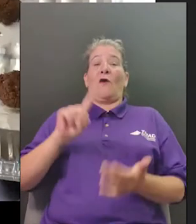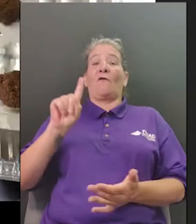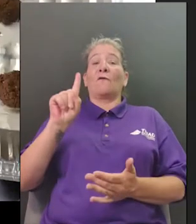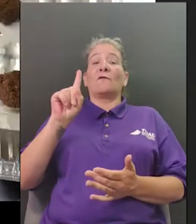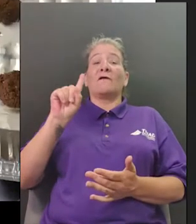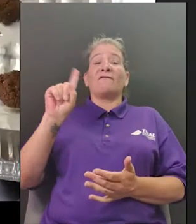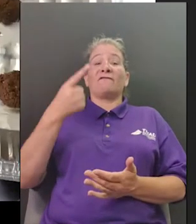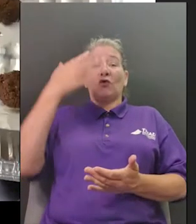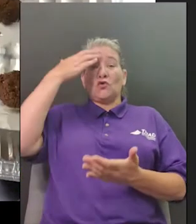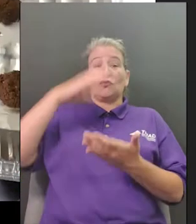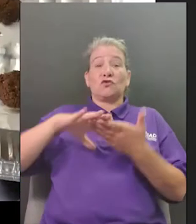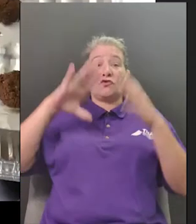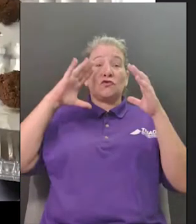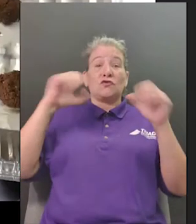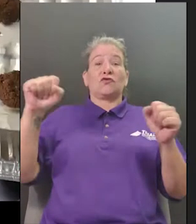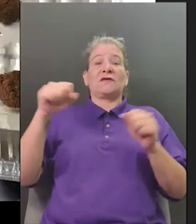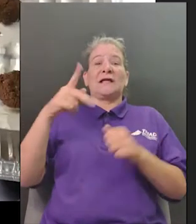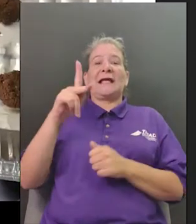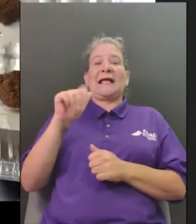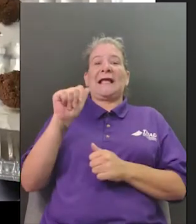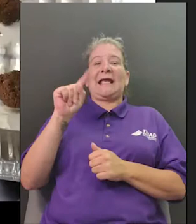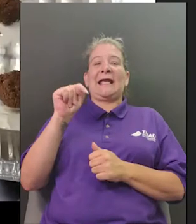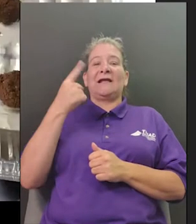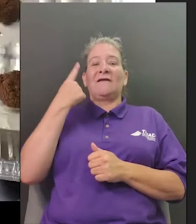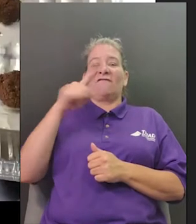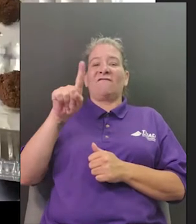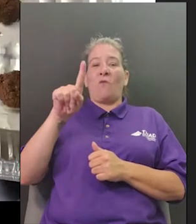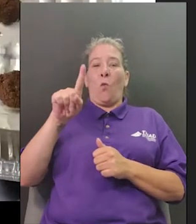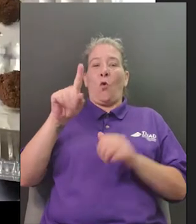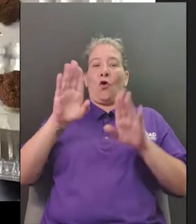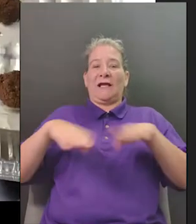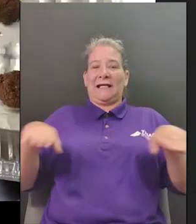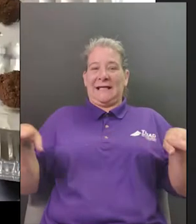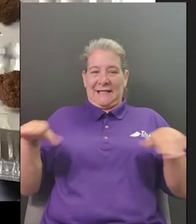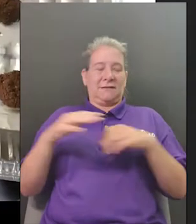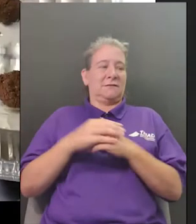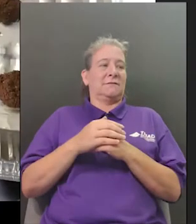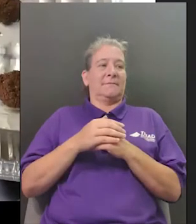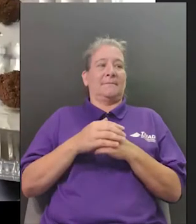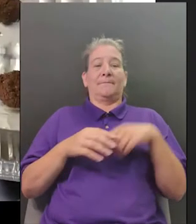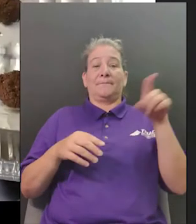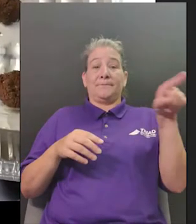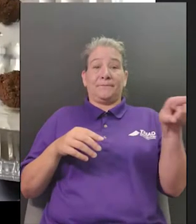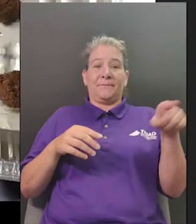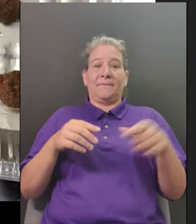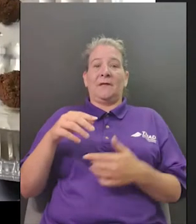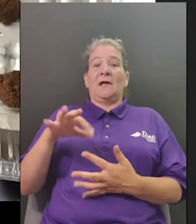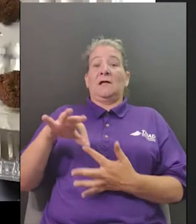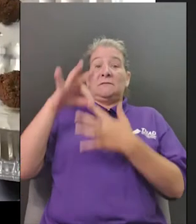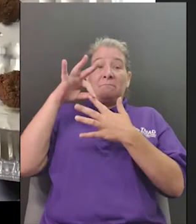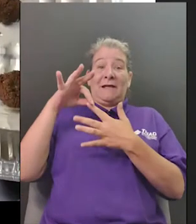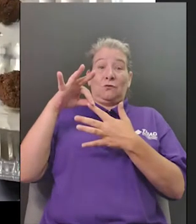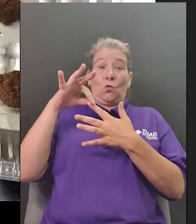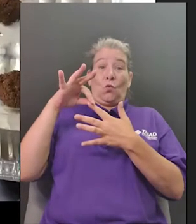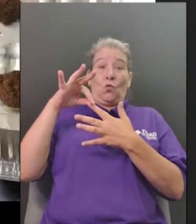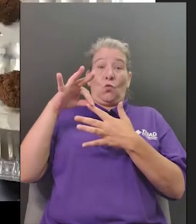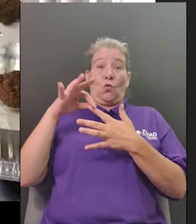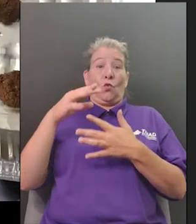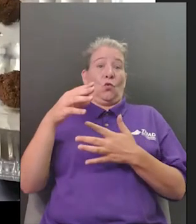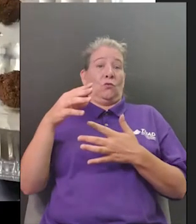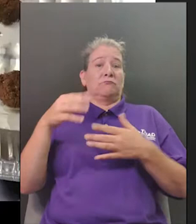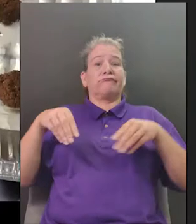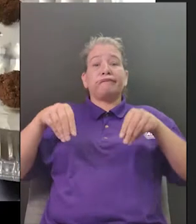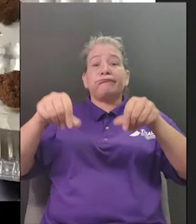activities that you can watch we have some special kits that you can sign up for via eventbrite um